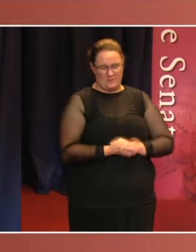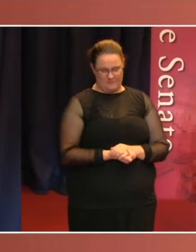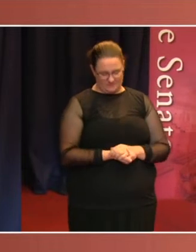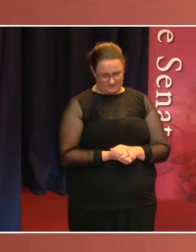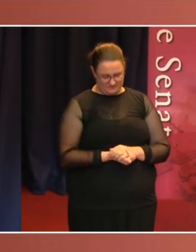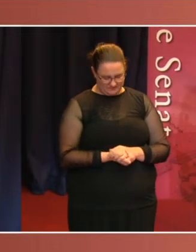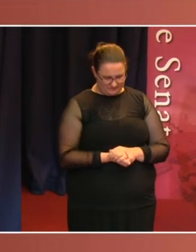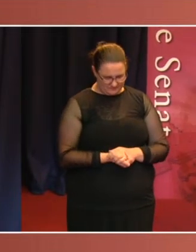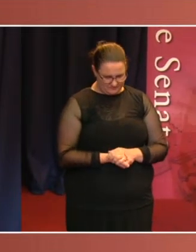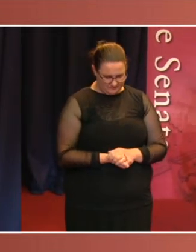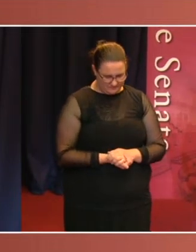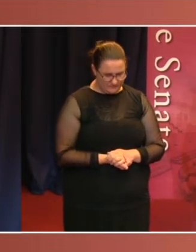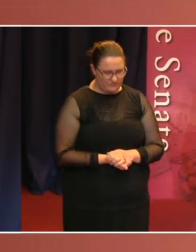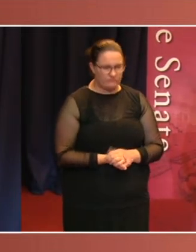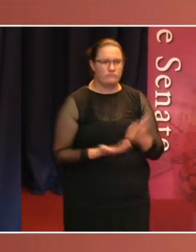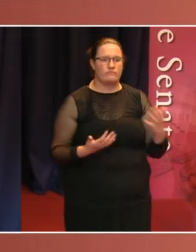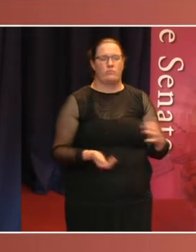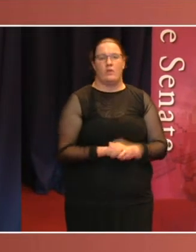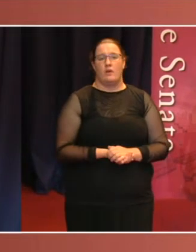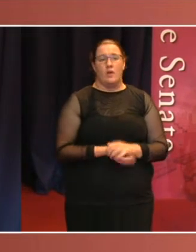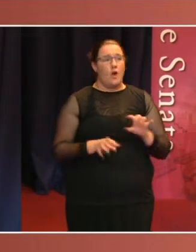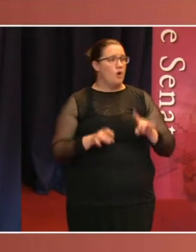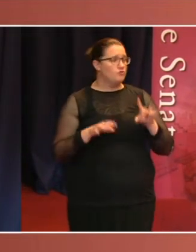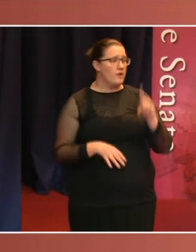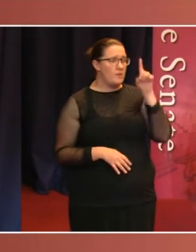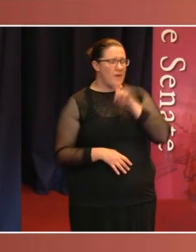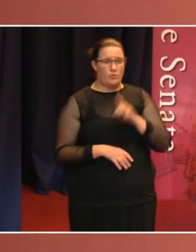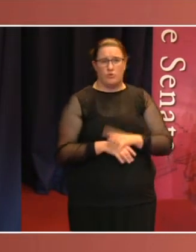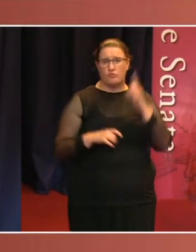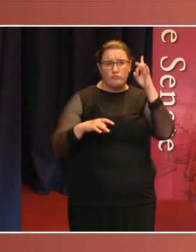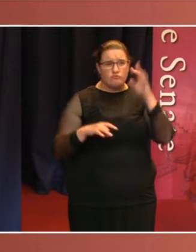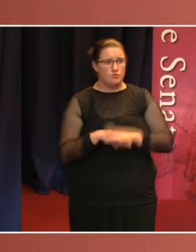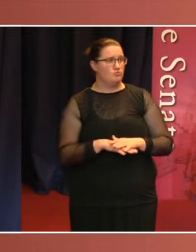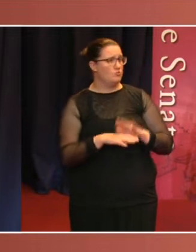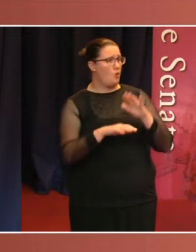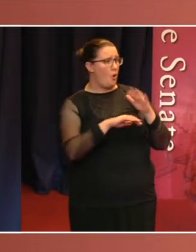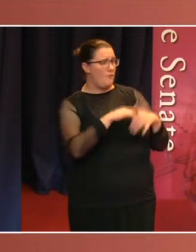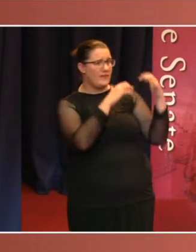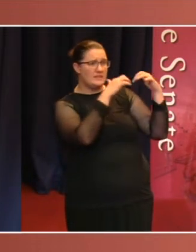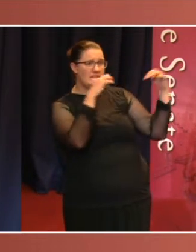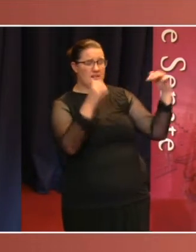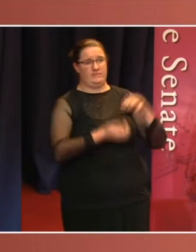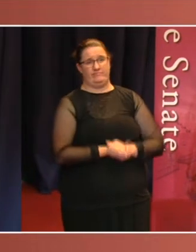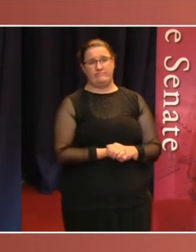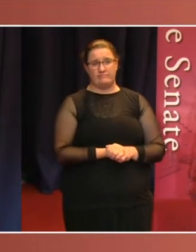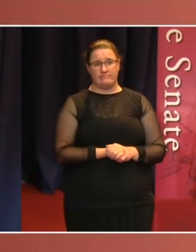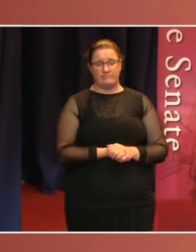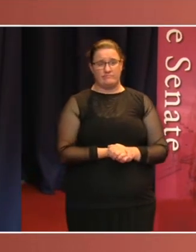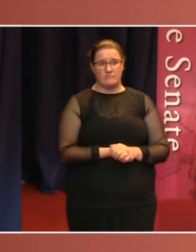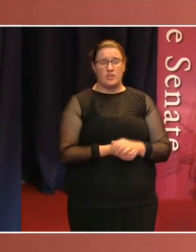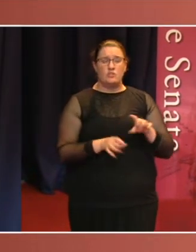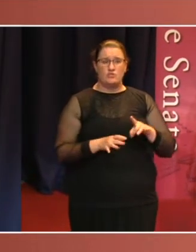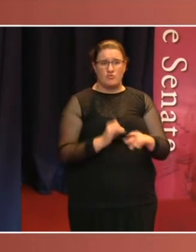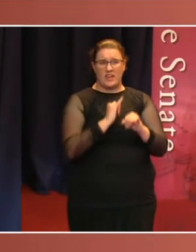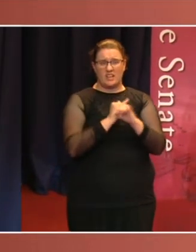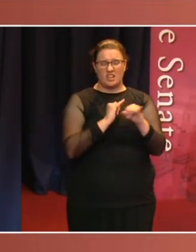Thank are confused about the Senate. That is the unmistakable conclusion of the Australia